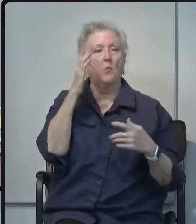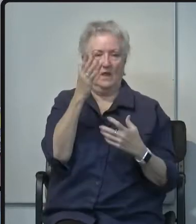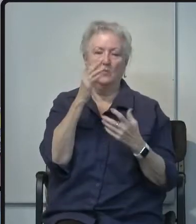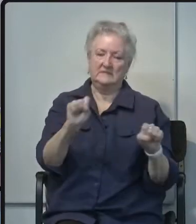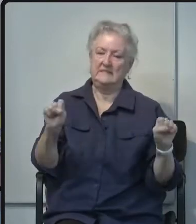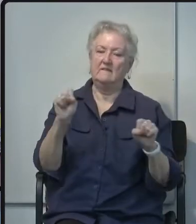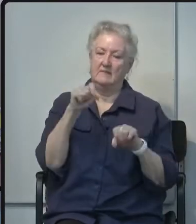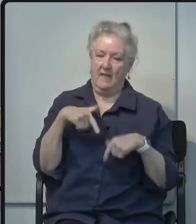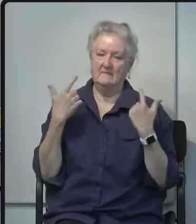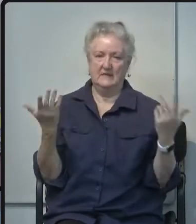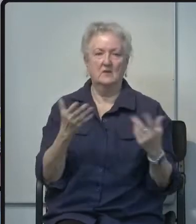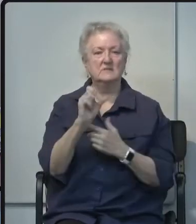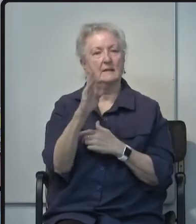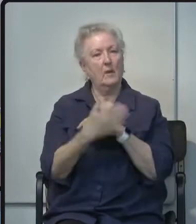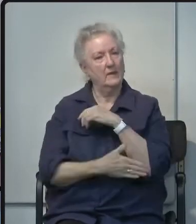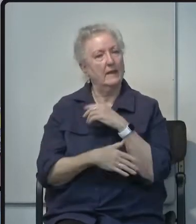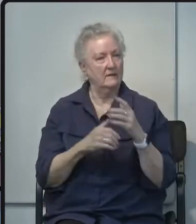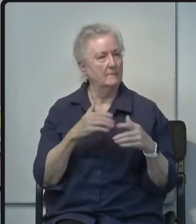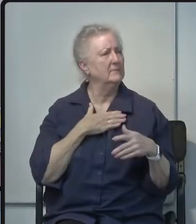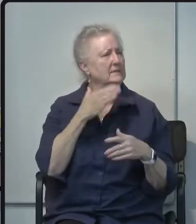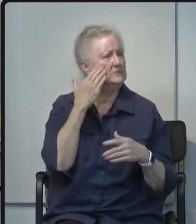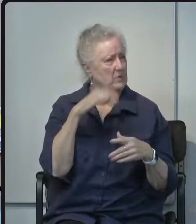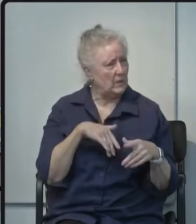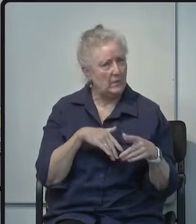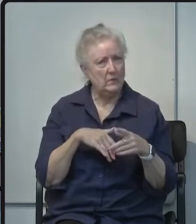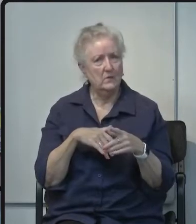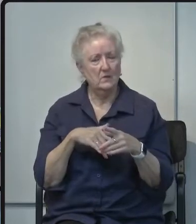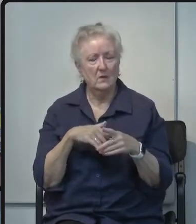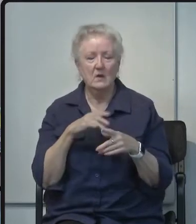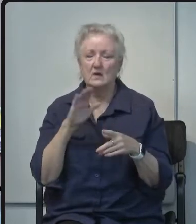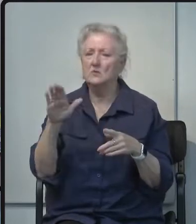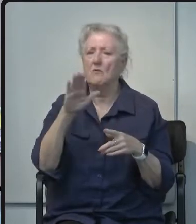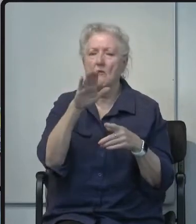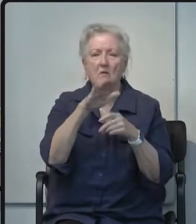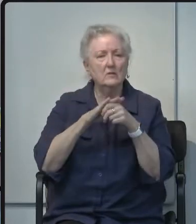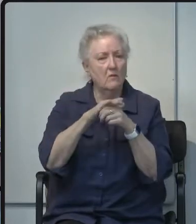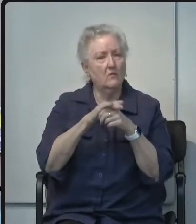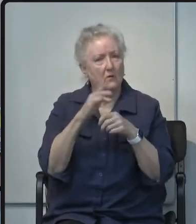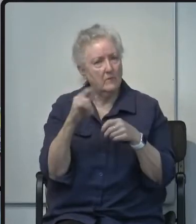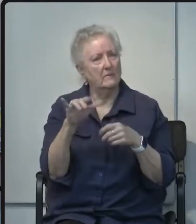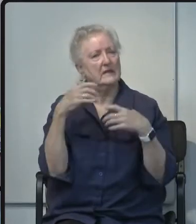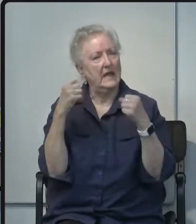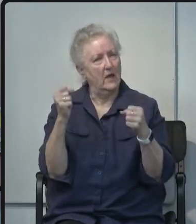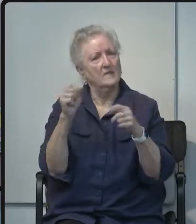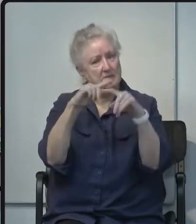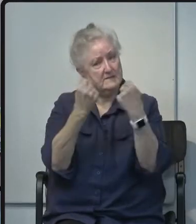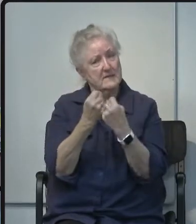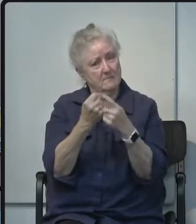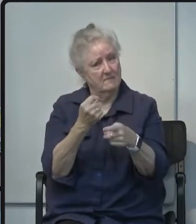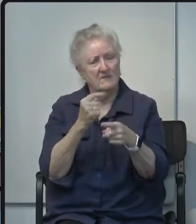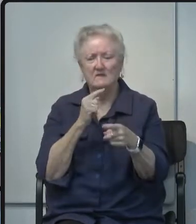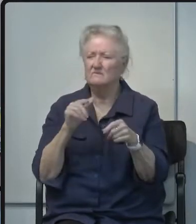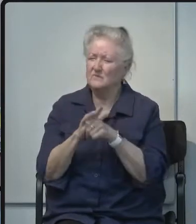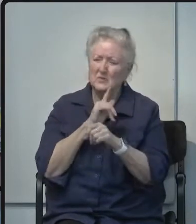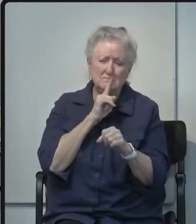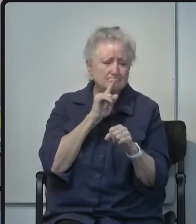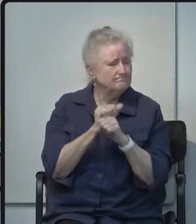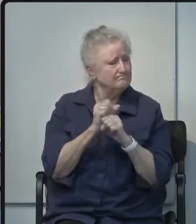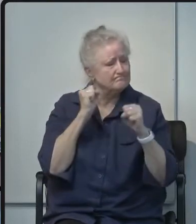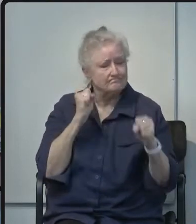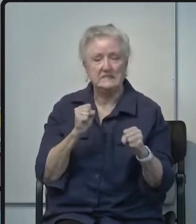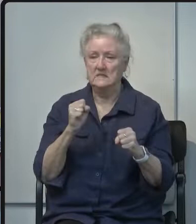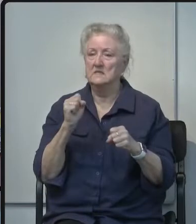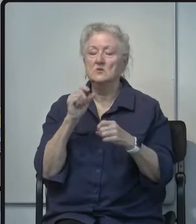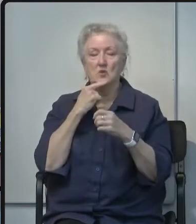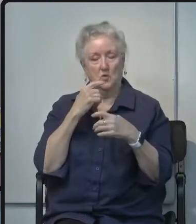Barbara County please know that your local public health team remains fully committed to protecting your